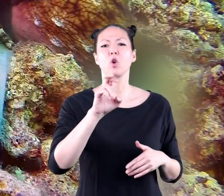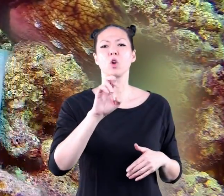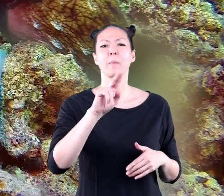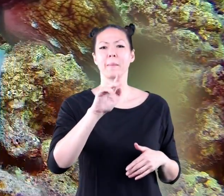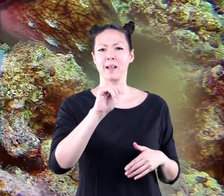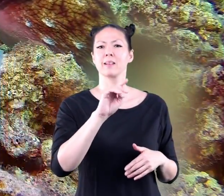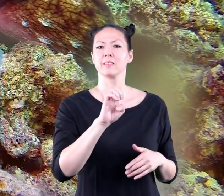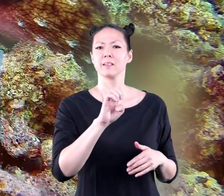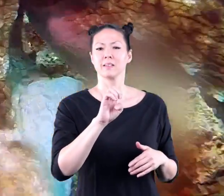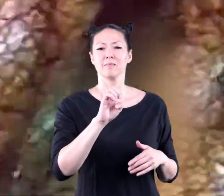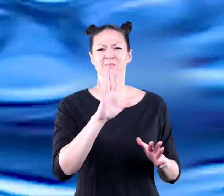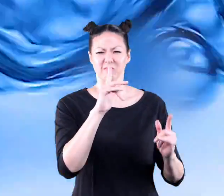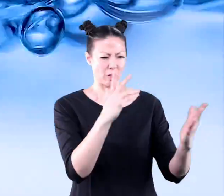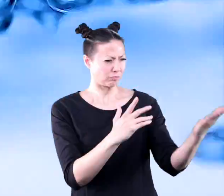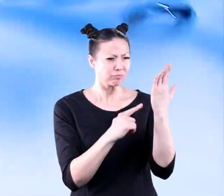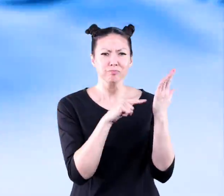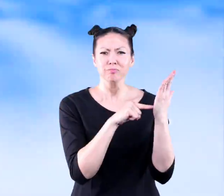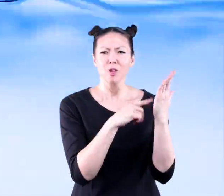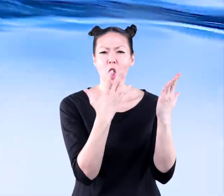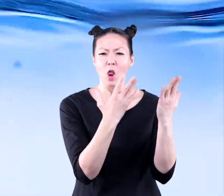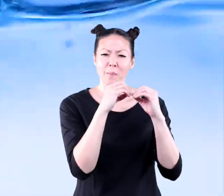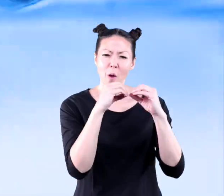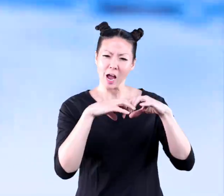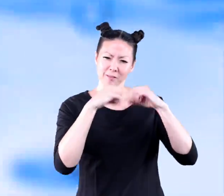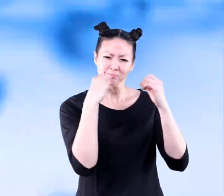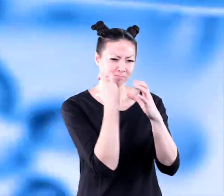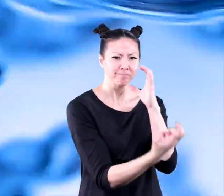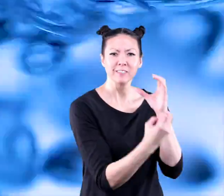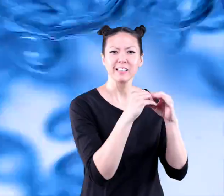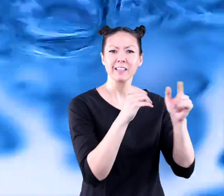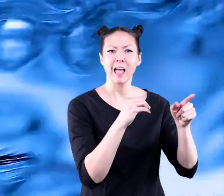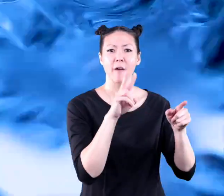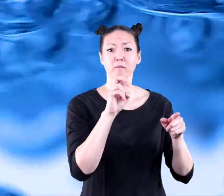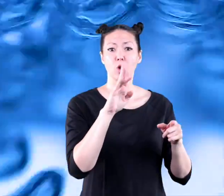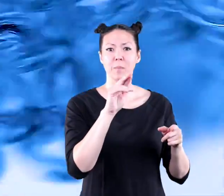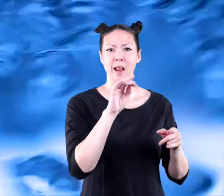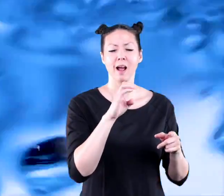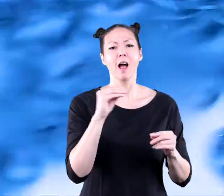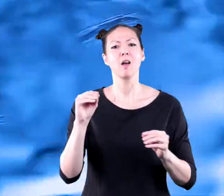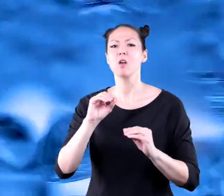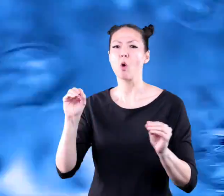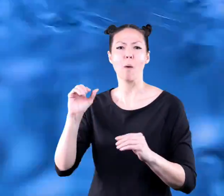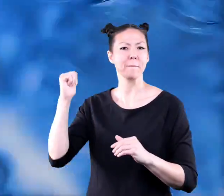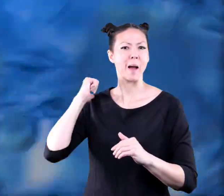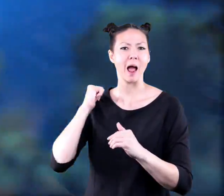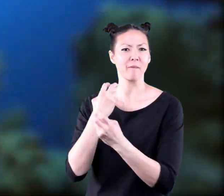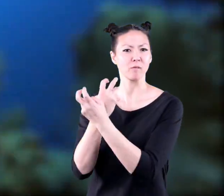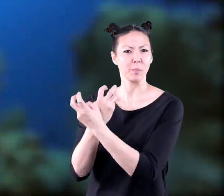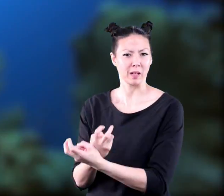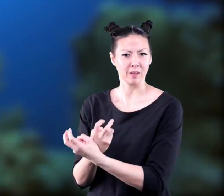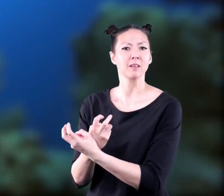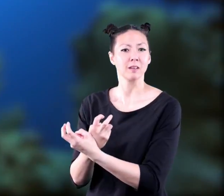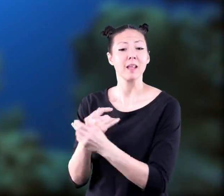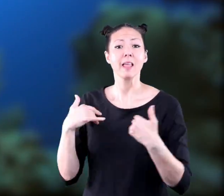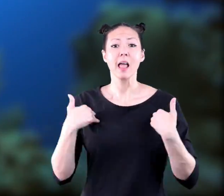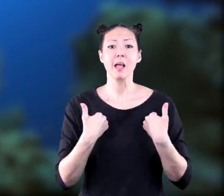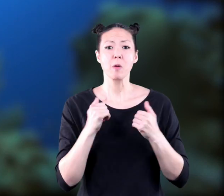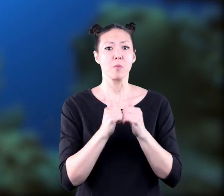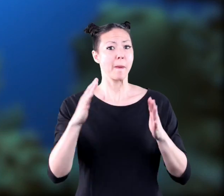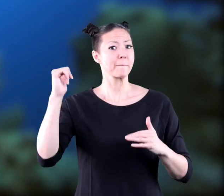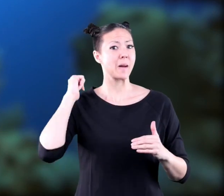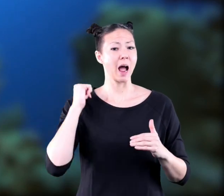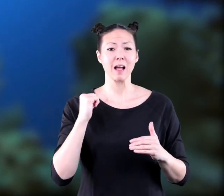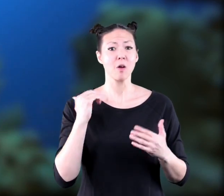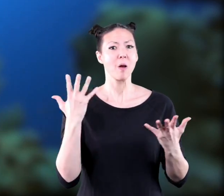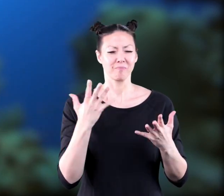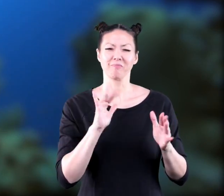invertebrate let's take a closer look at both vertebrates and invertebrates animals without backbones or